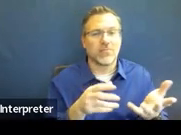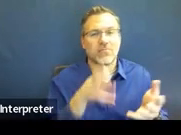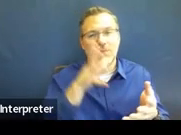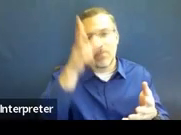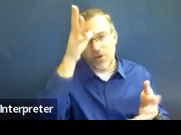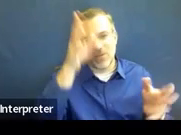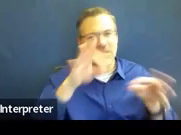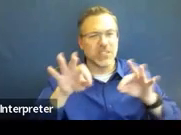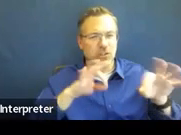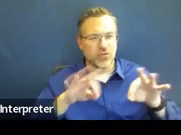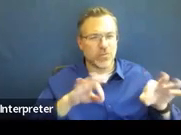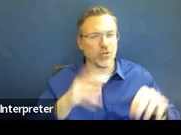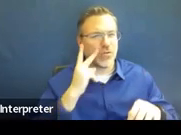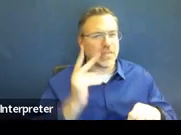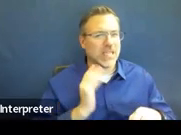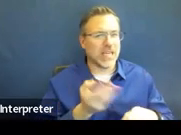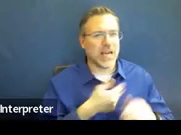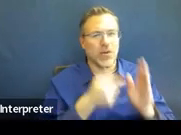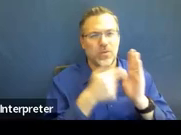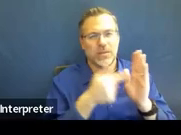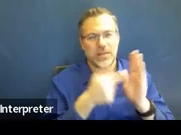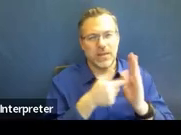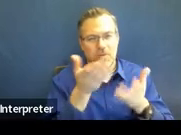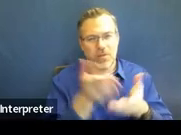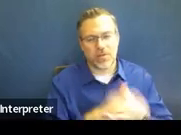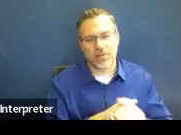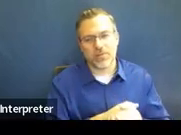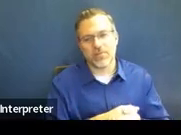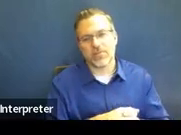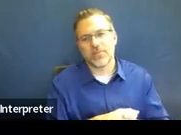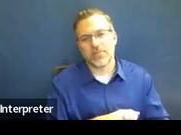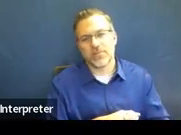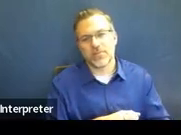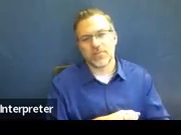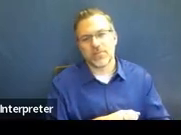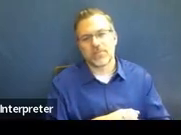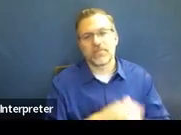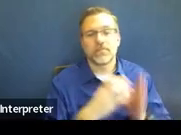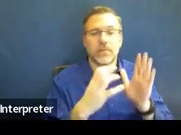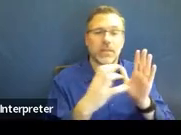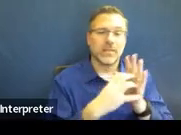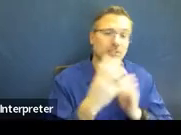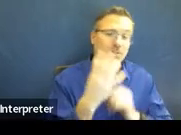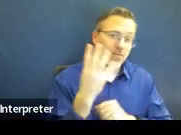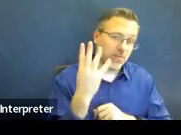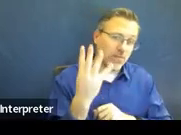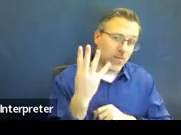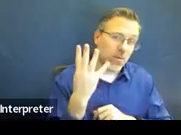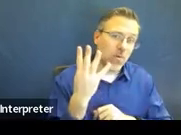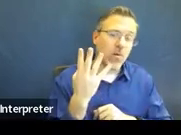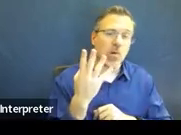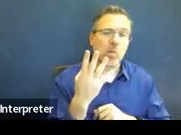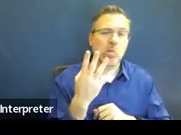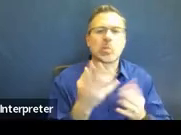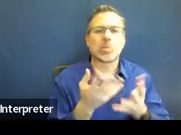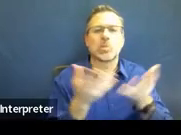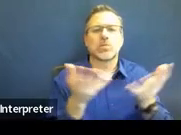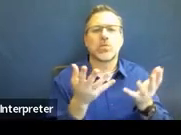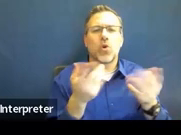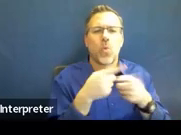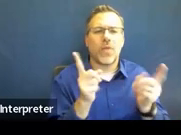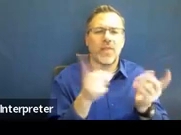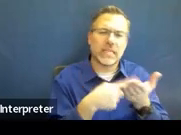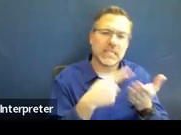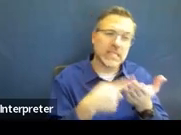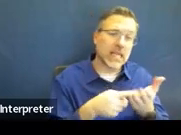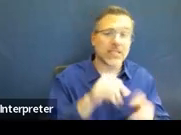And you can see our example in section four, they have what they talked about, Joe is